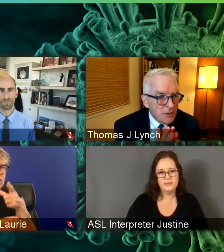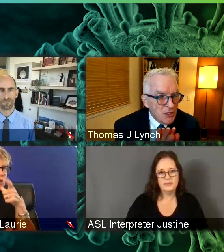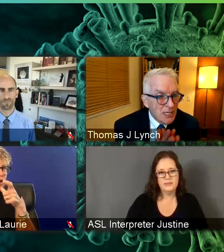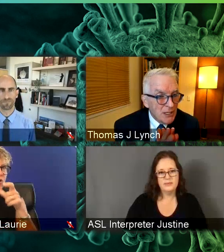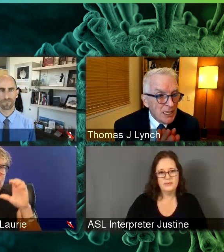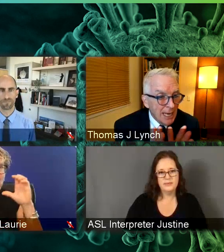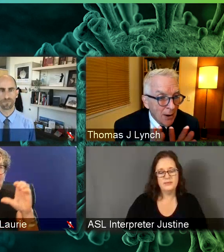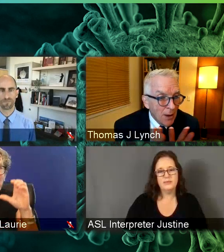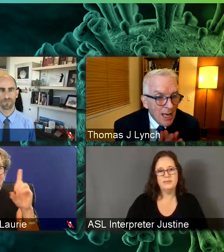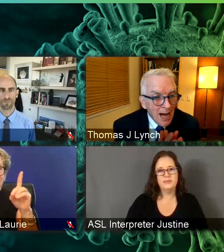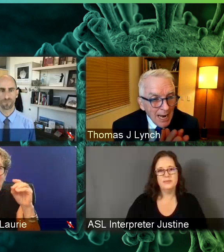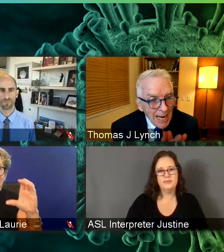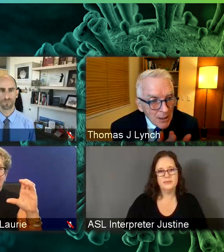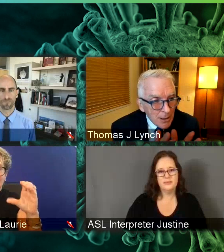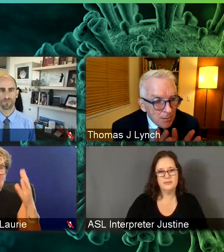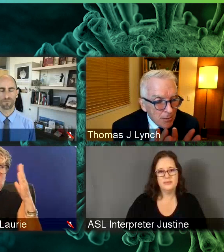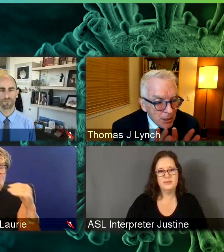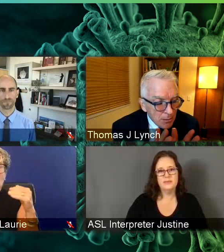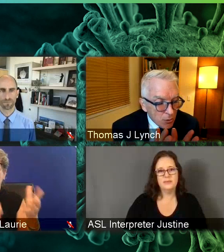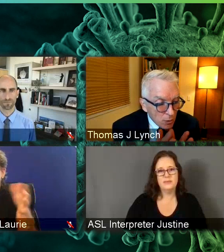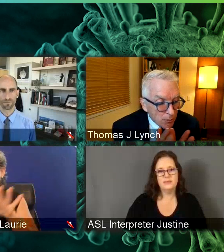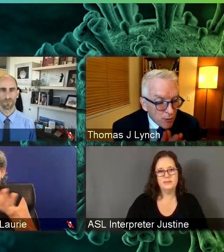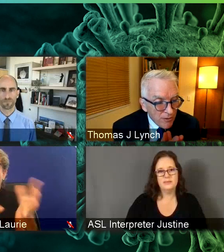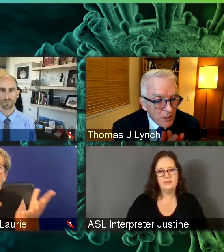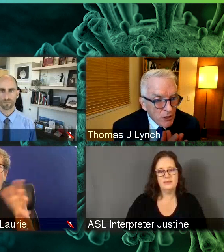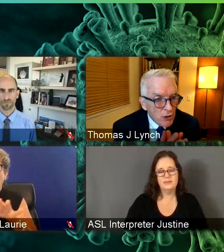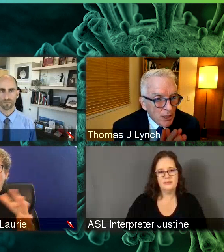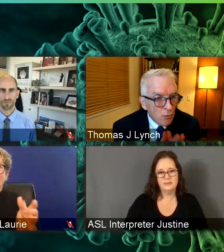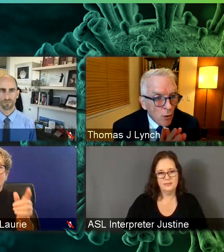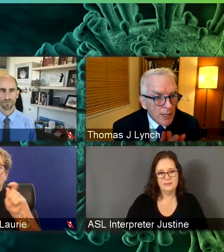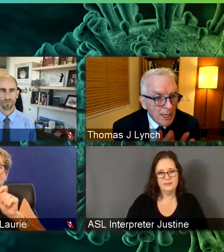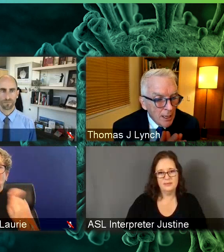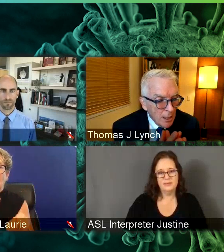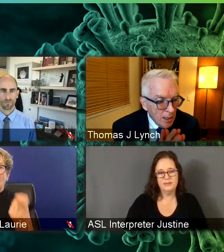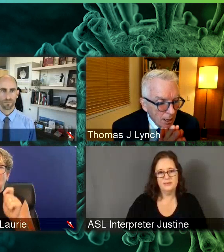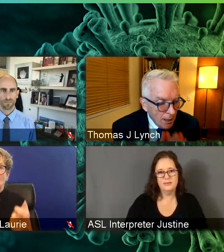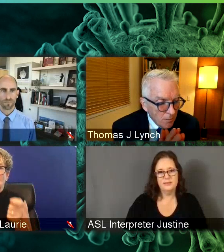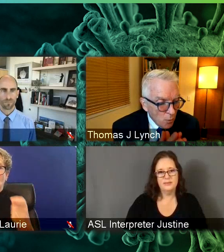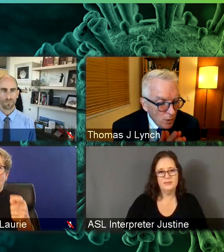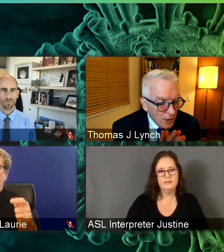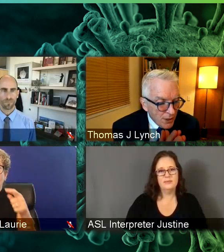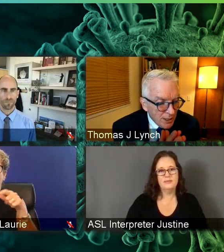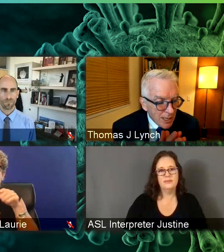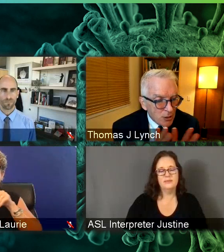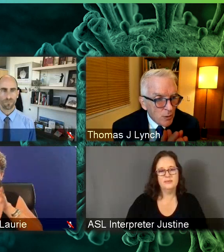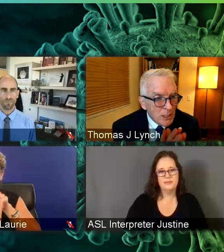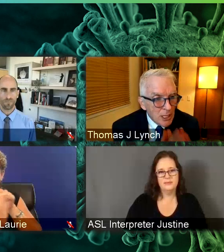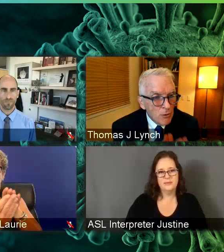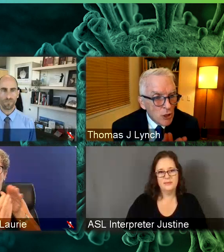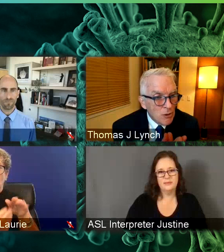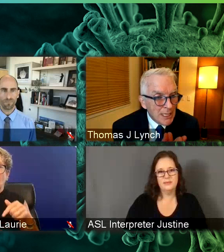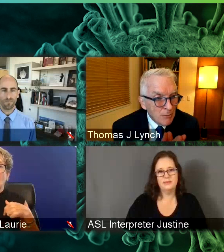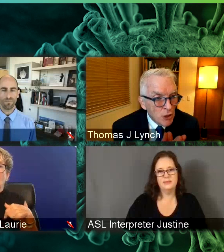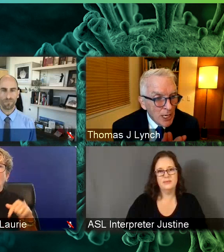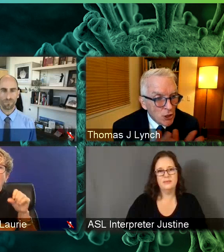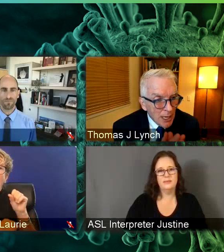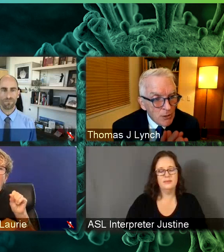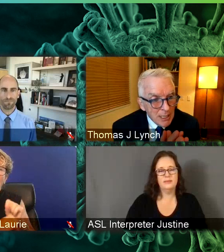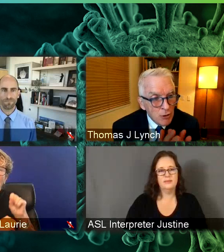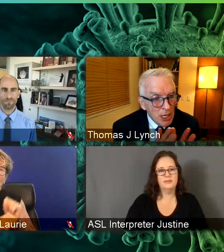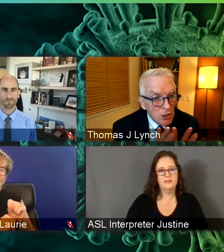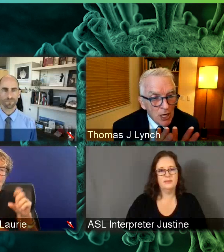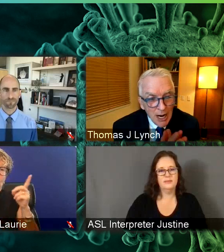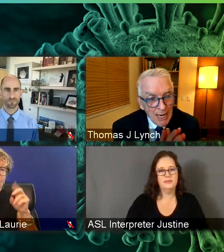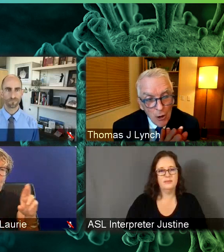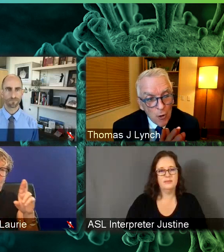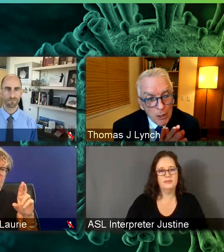hearing from the CDC. Now, I had the real privilege of working with Dr. Walensky when she was at MGH and I